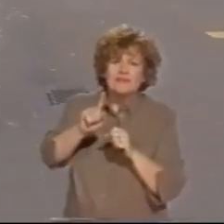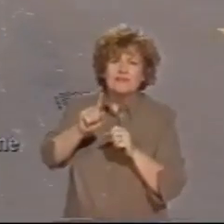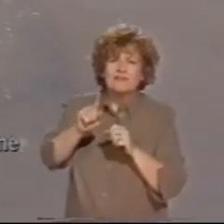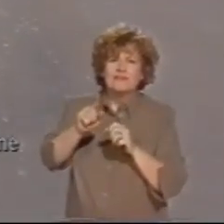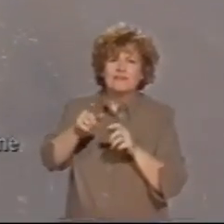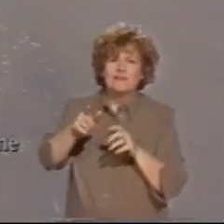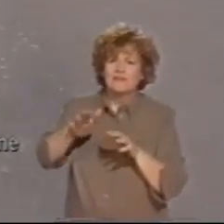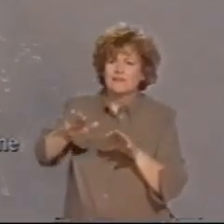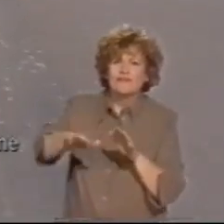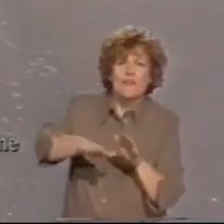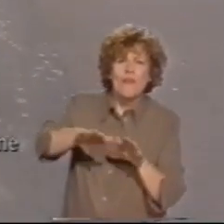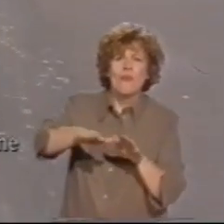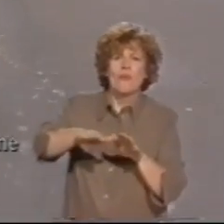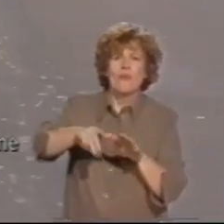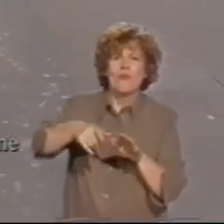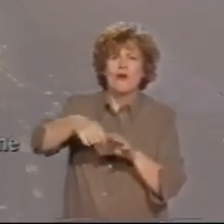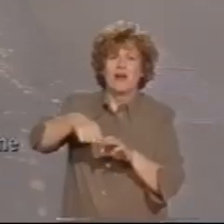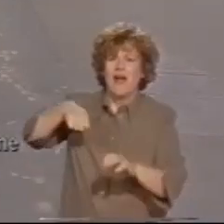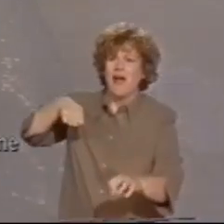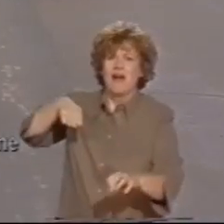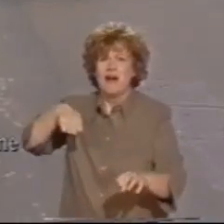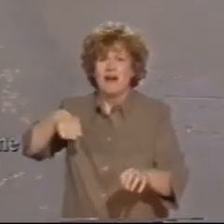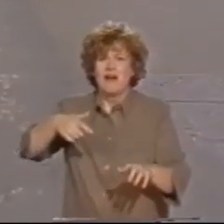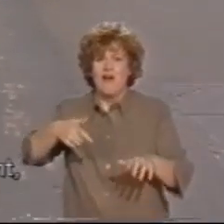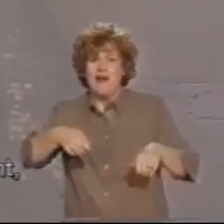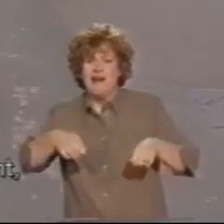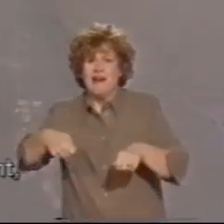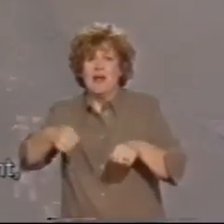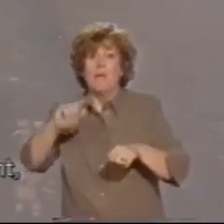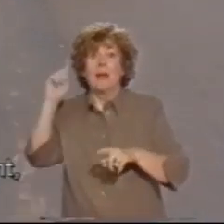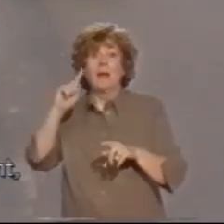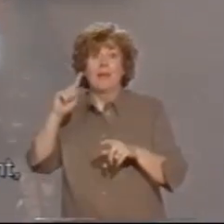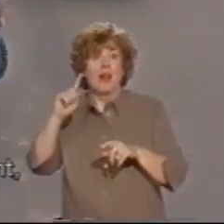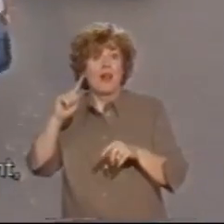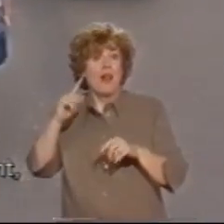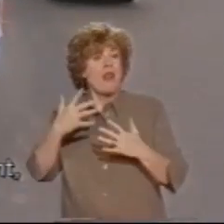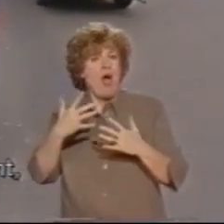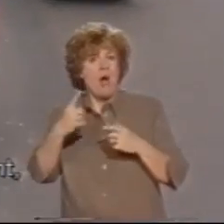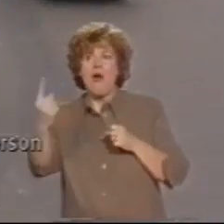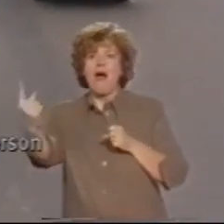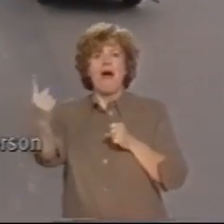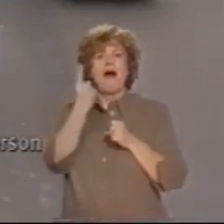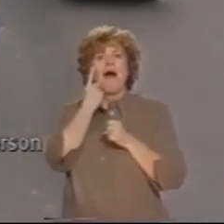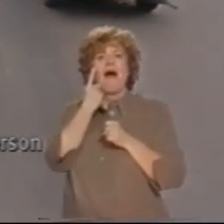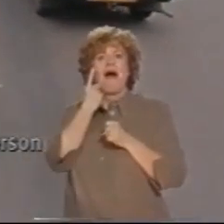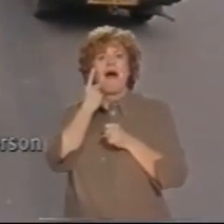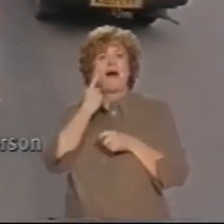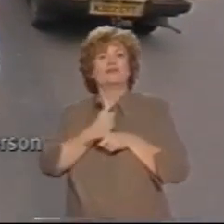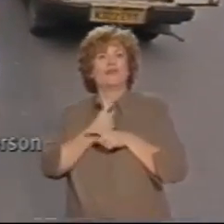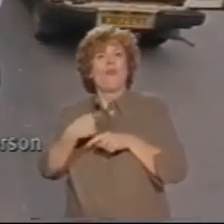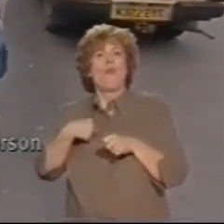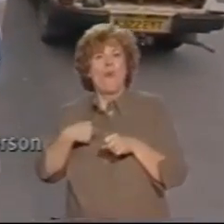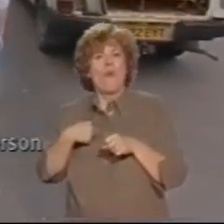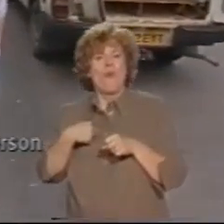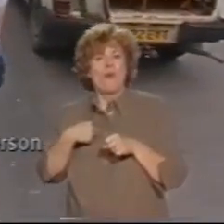girl. People do come up to me and do talk to me. I find that very important because as a deaf-blind person,